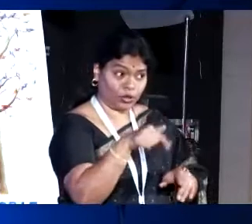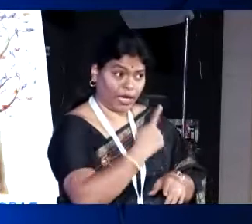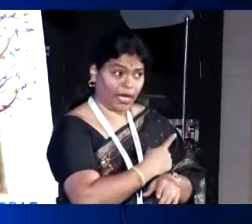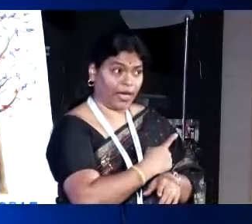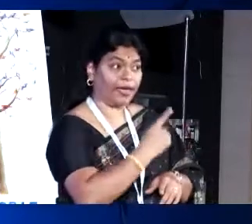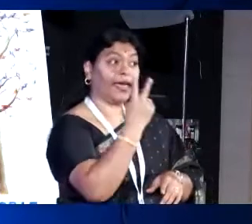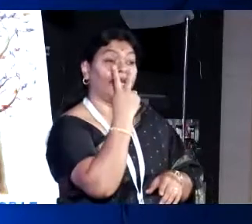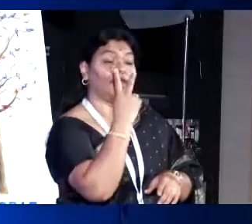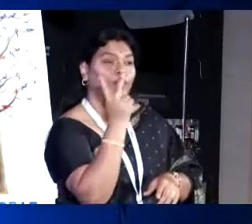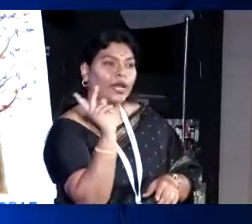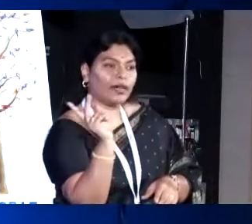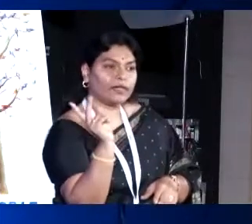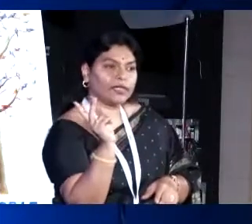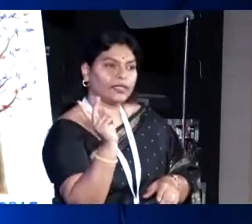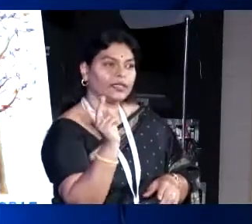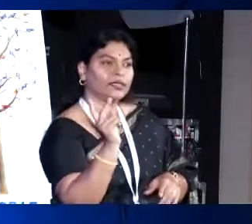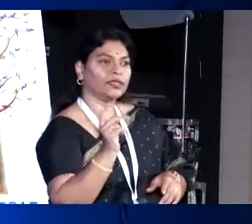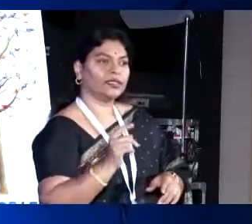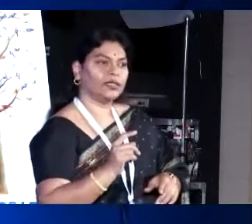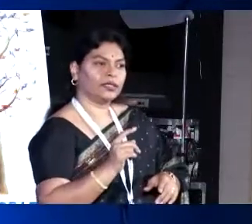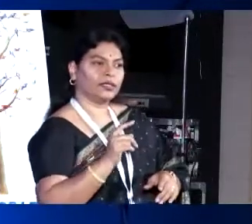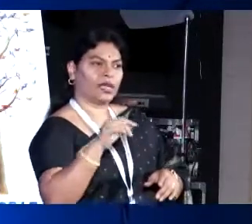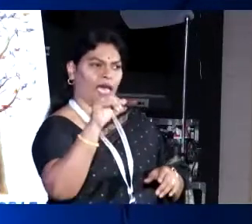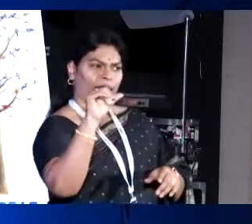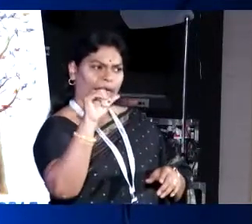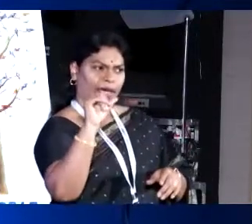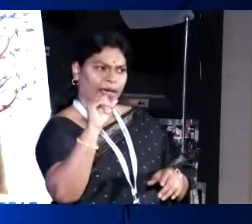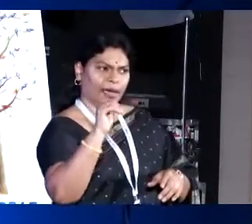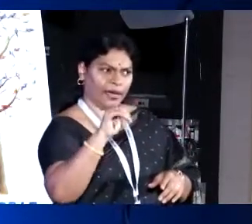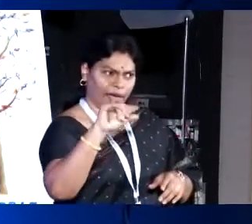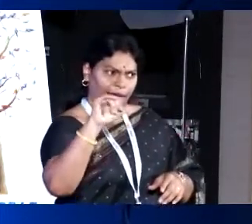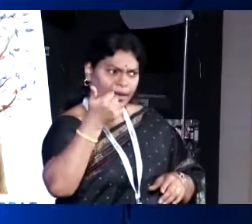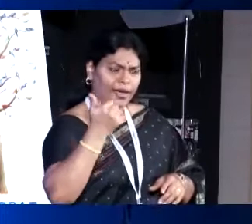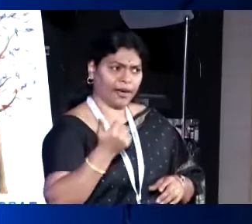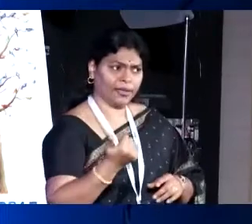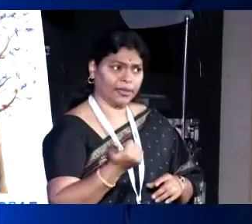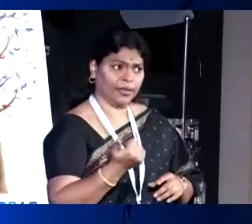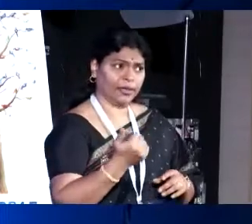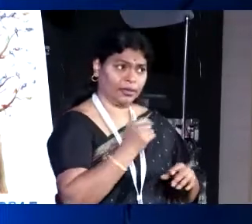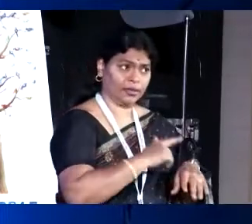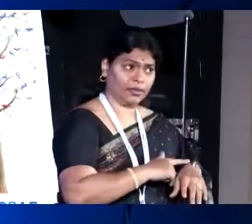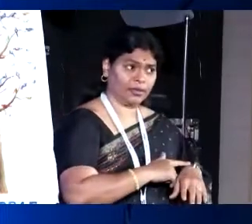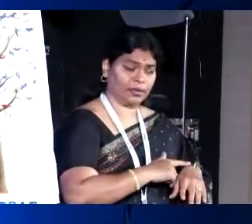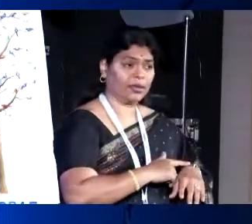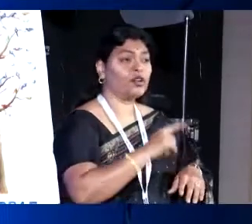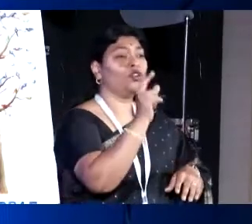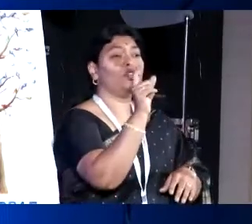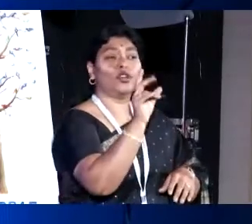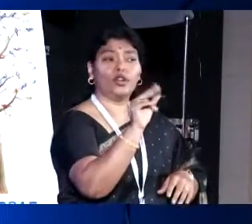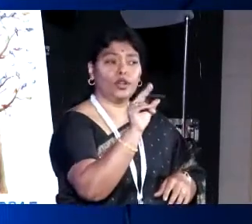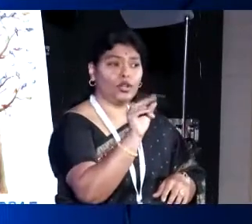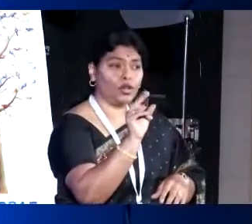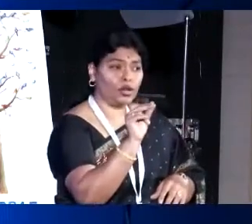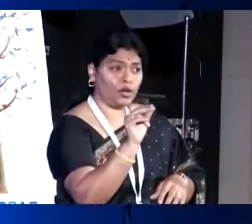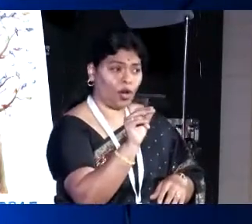And you would have typed sanitary pad, sanitary napkin, any other, you know, synonym of this. Not even a single major research